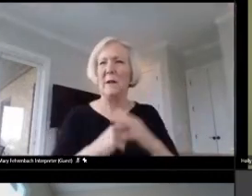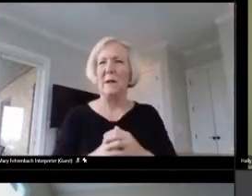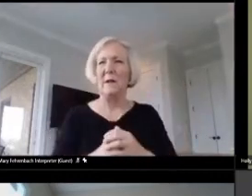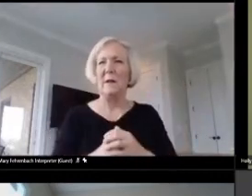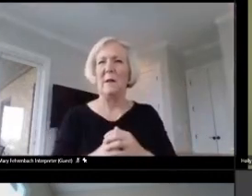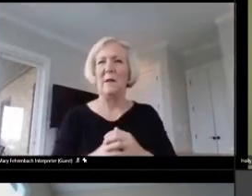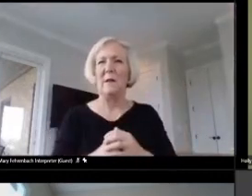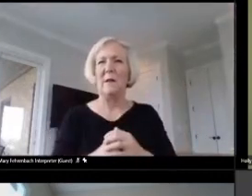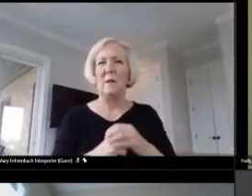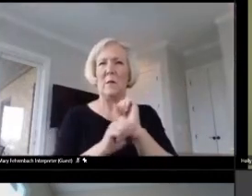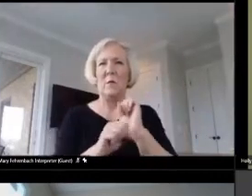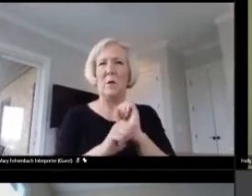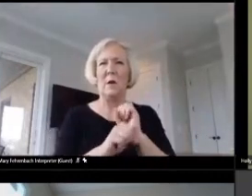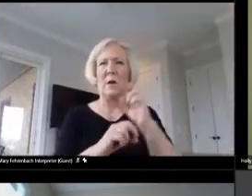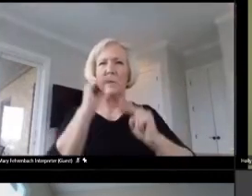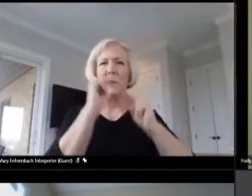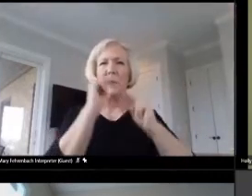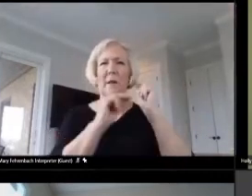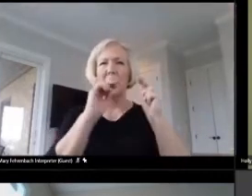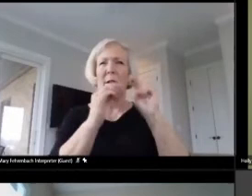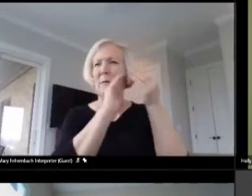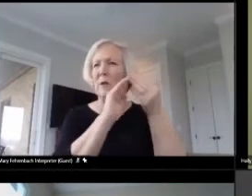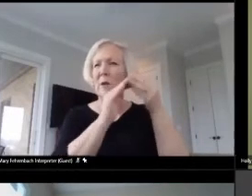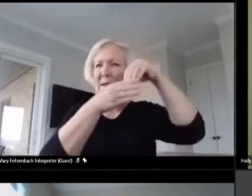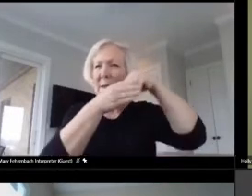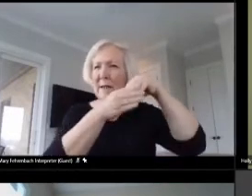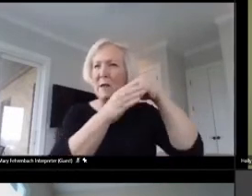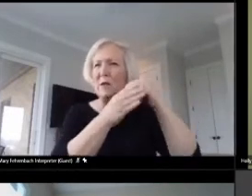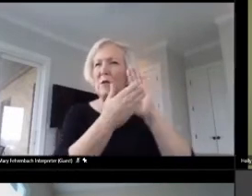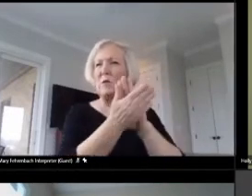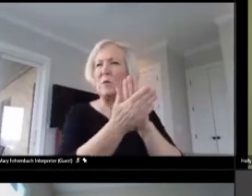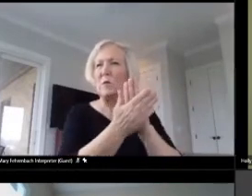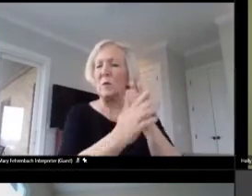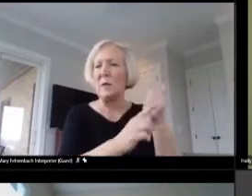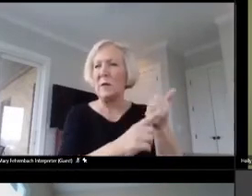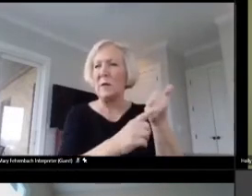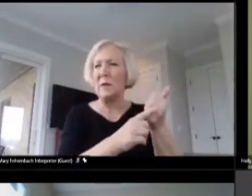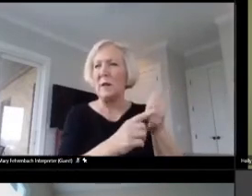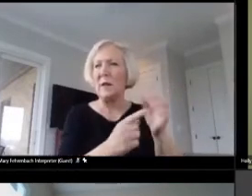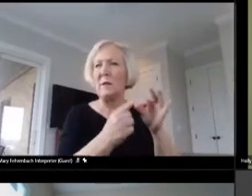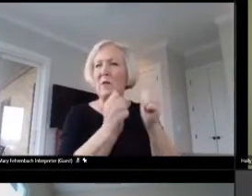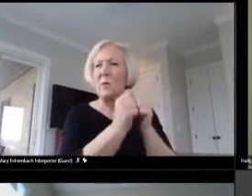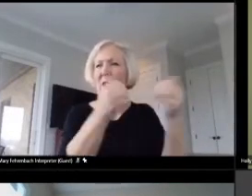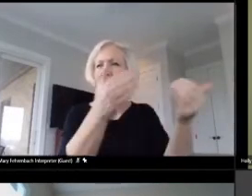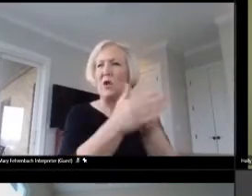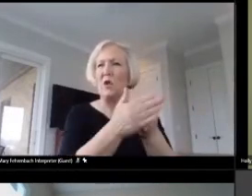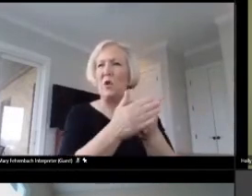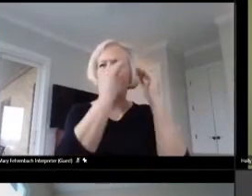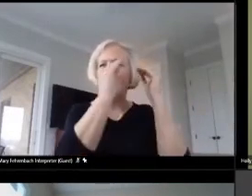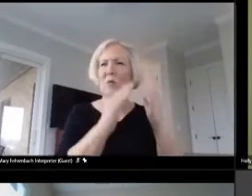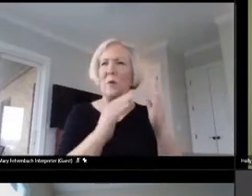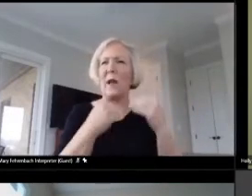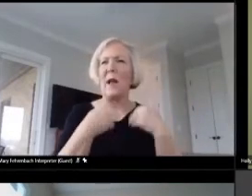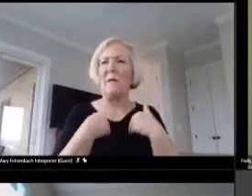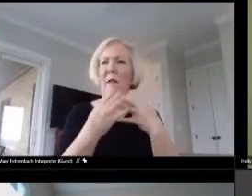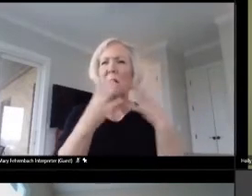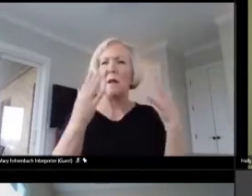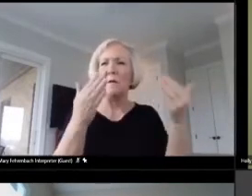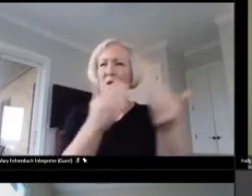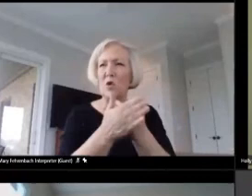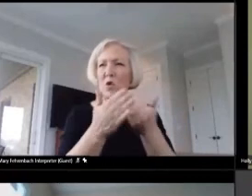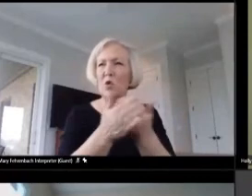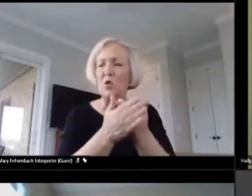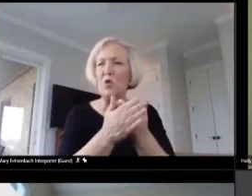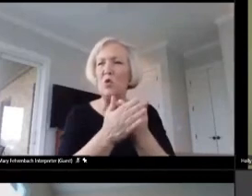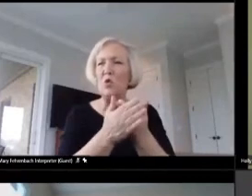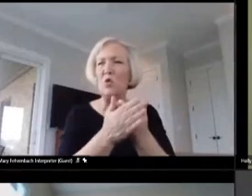on building communities within the school, especially with the new teachers. We have a lot of new teachers to come into the building. So